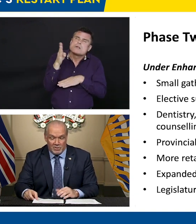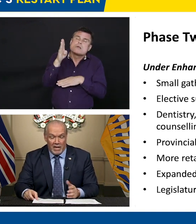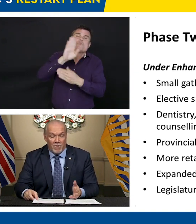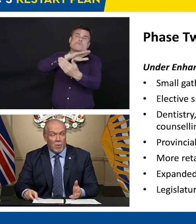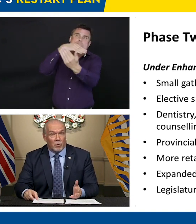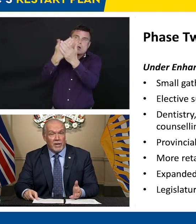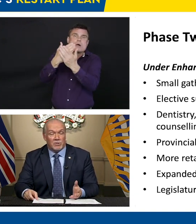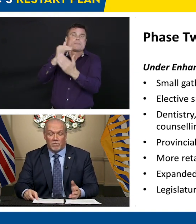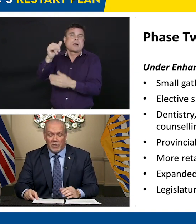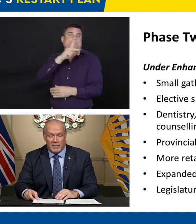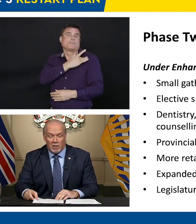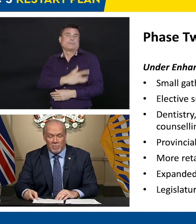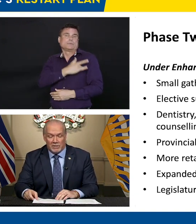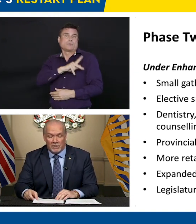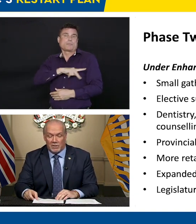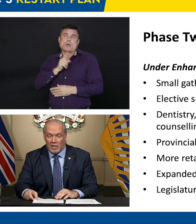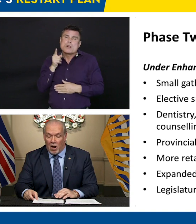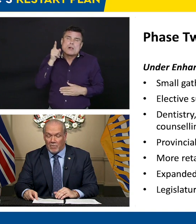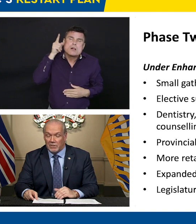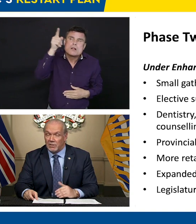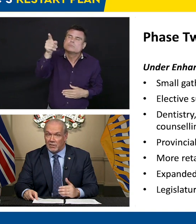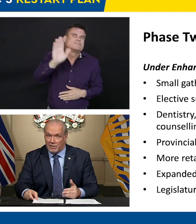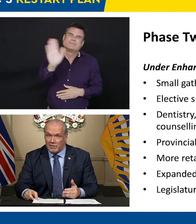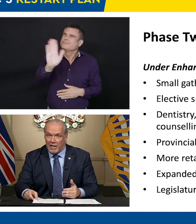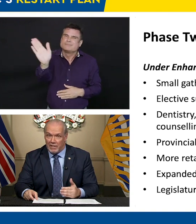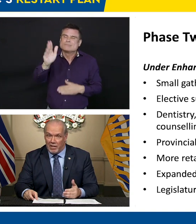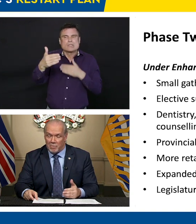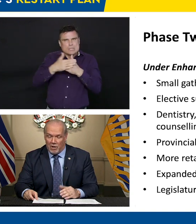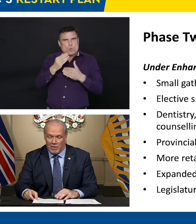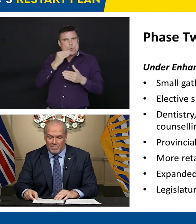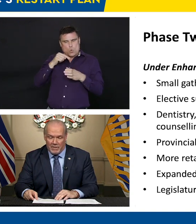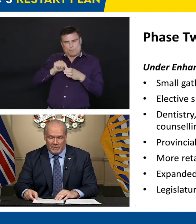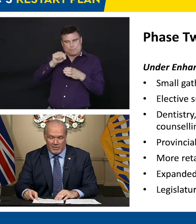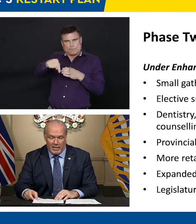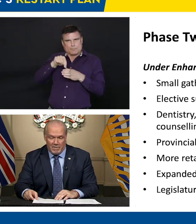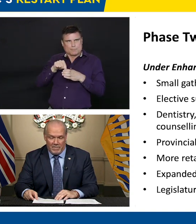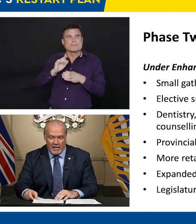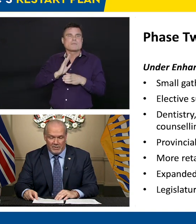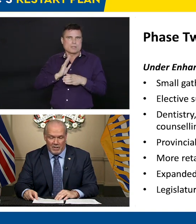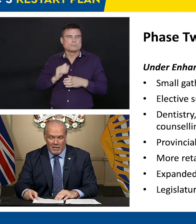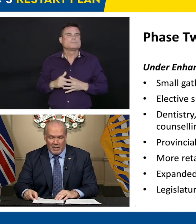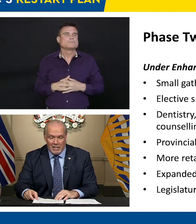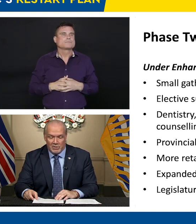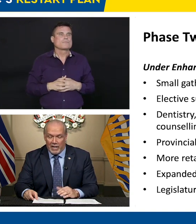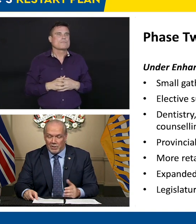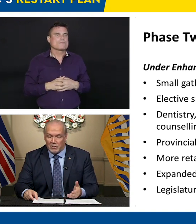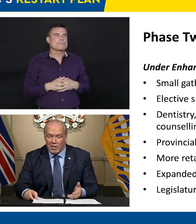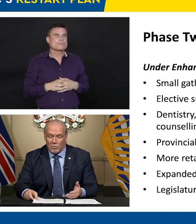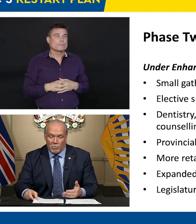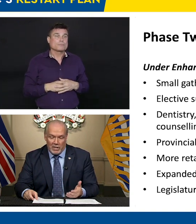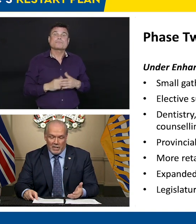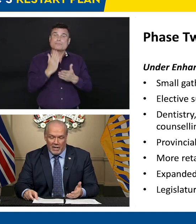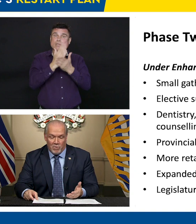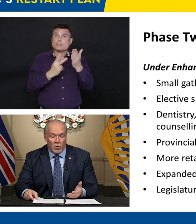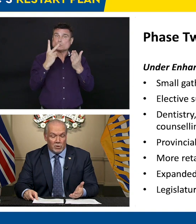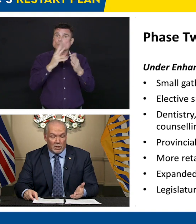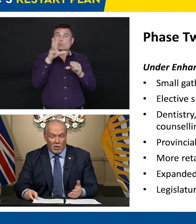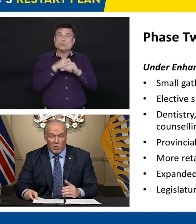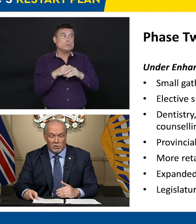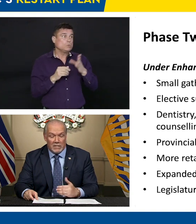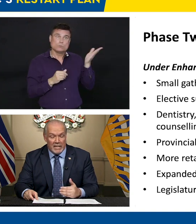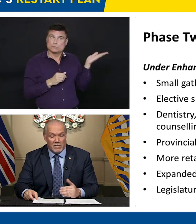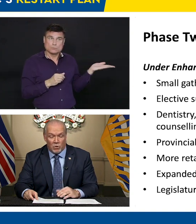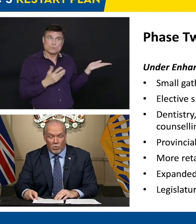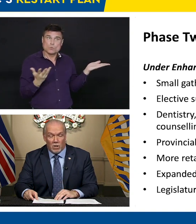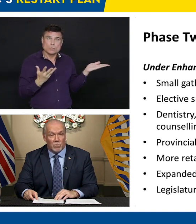The safe operation of retail businesses and offices is the other part of the second phase. Sectors that we have ordered